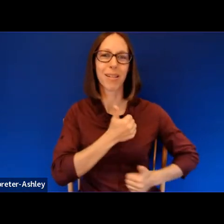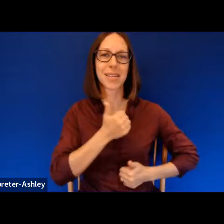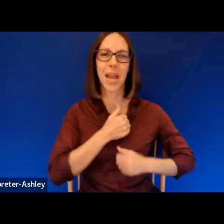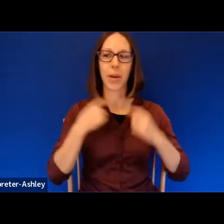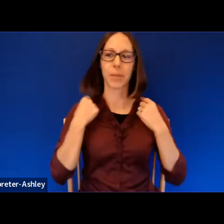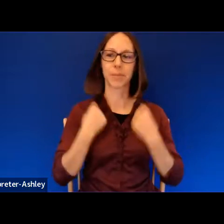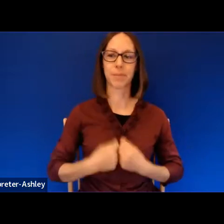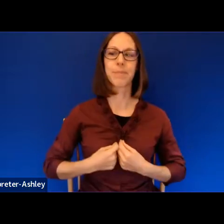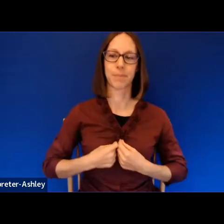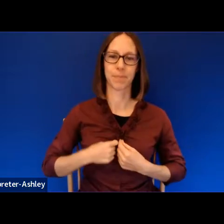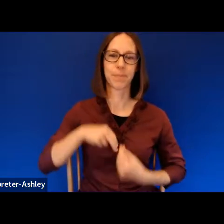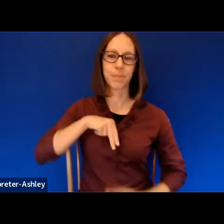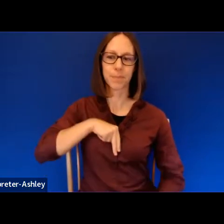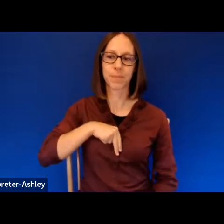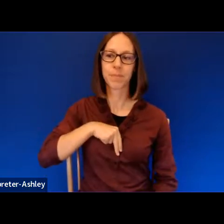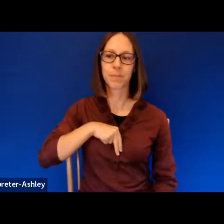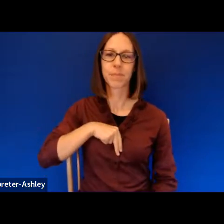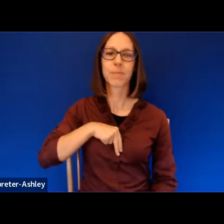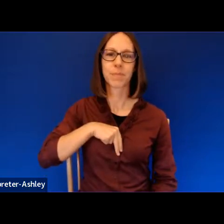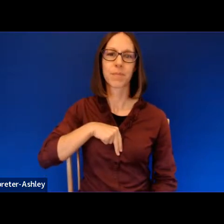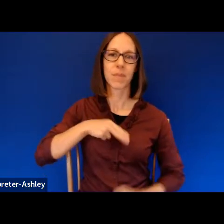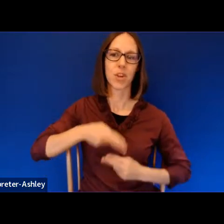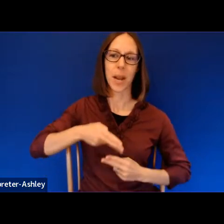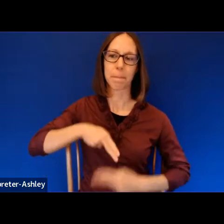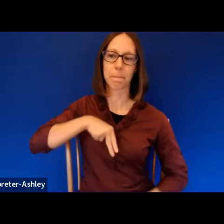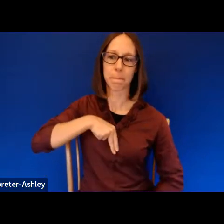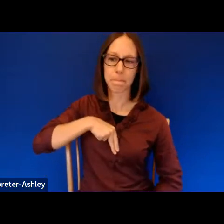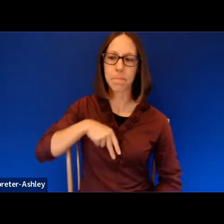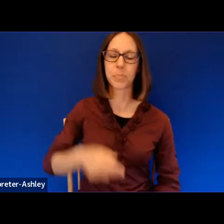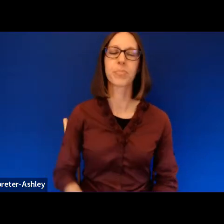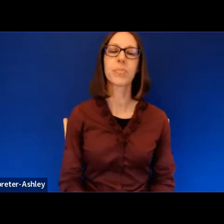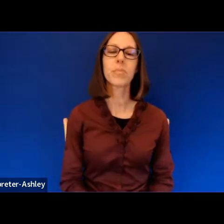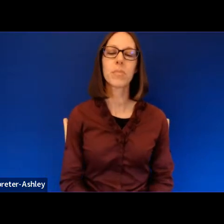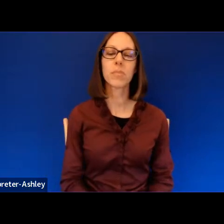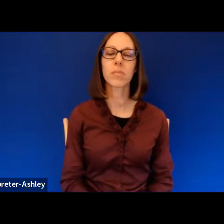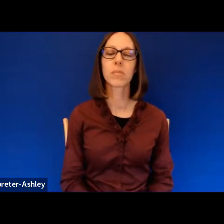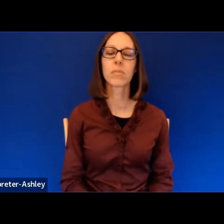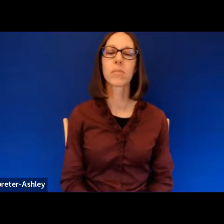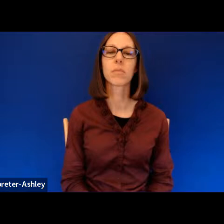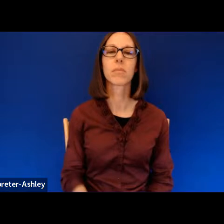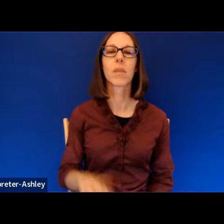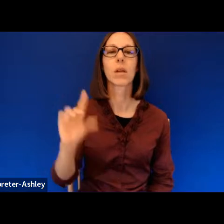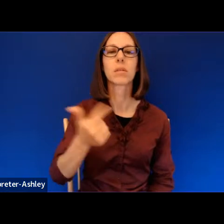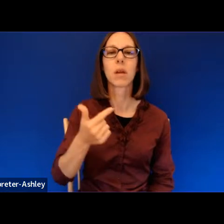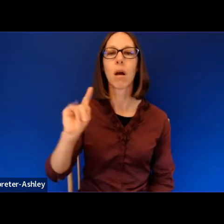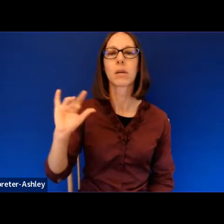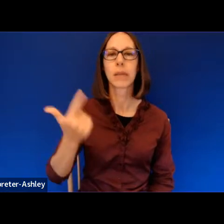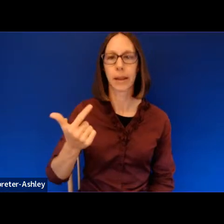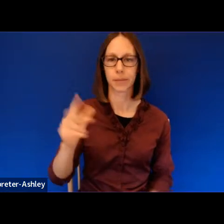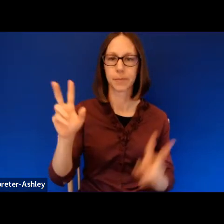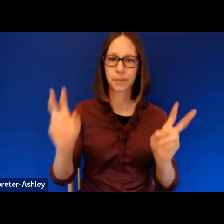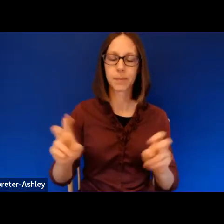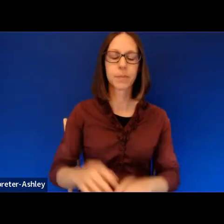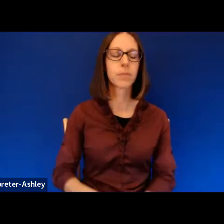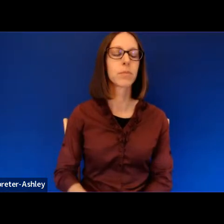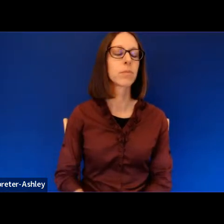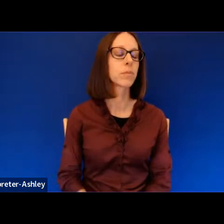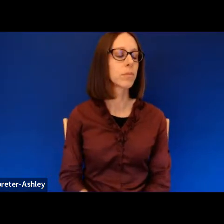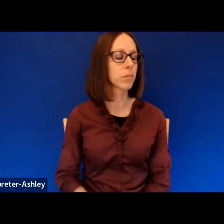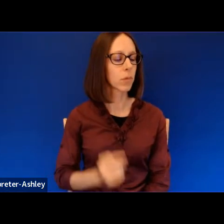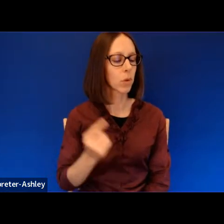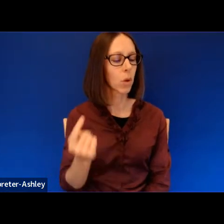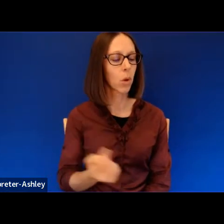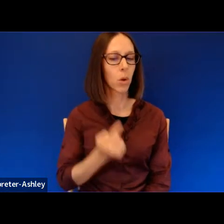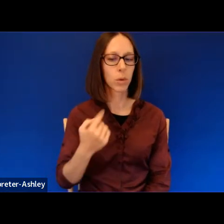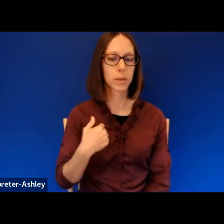wear around their neck with their names on them. Dog Tags Of us, there is always less.